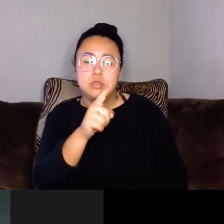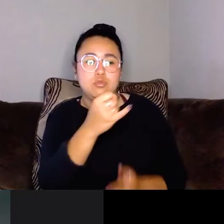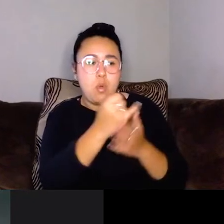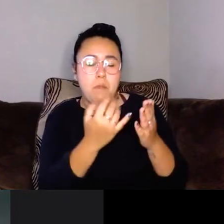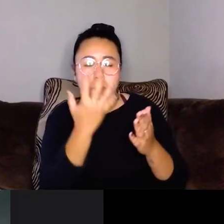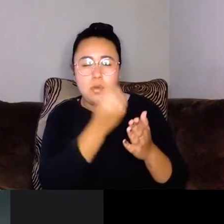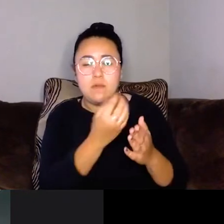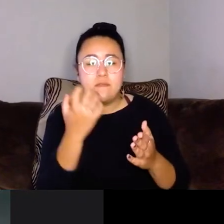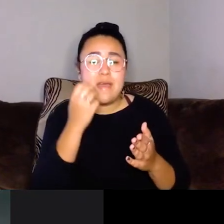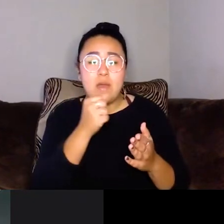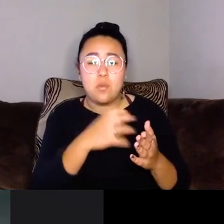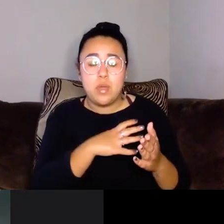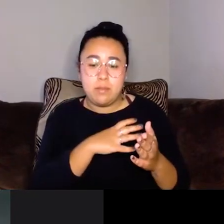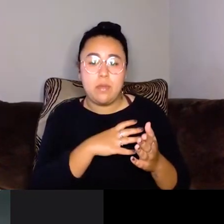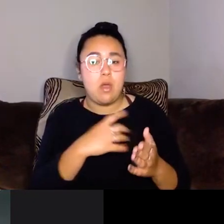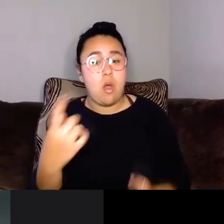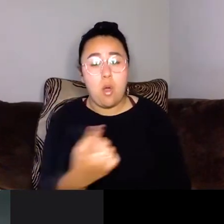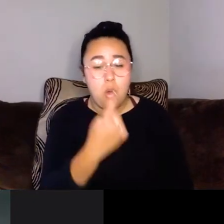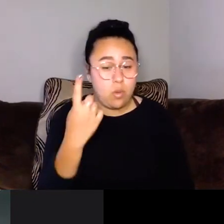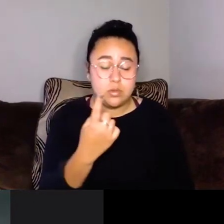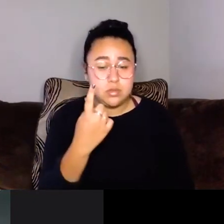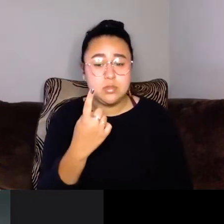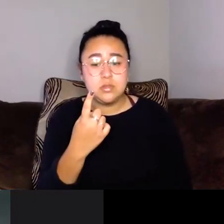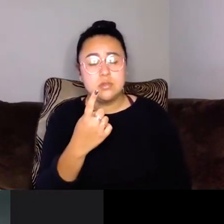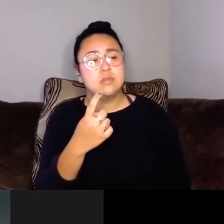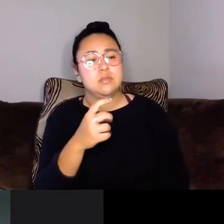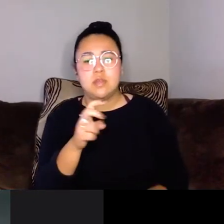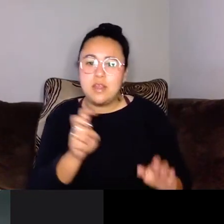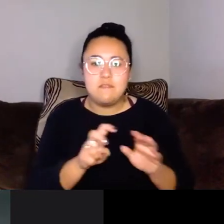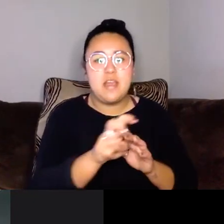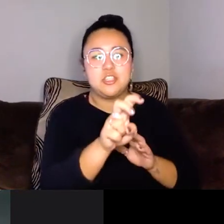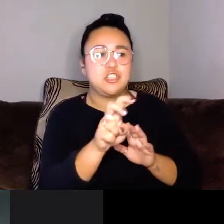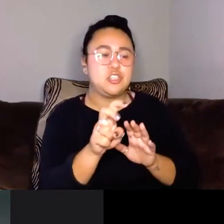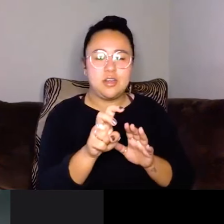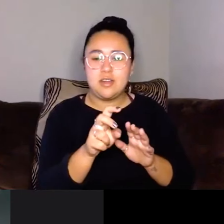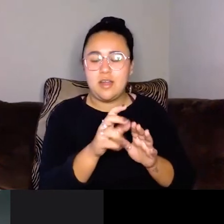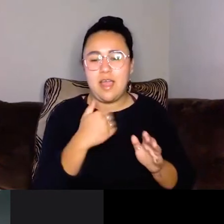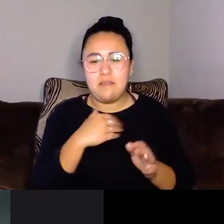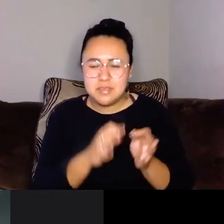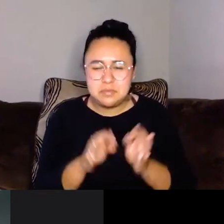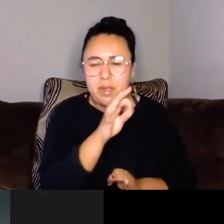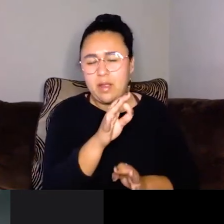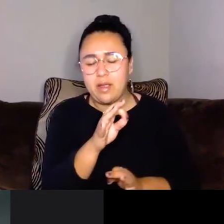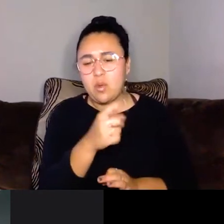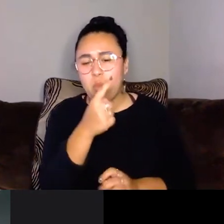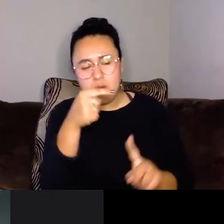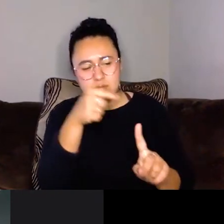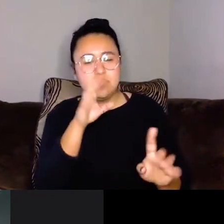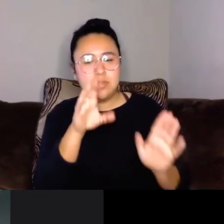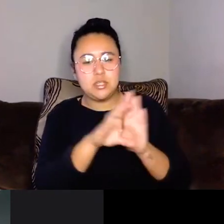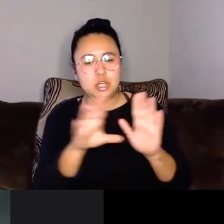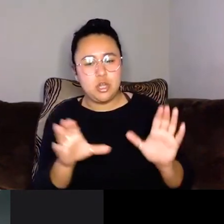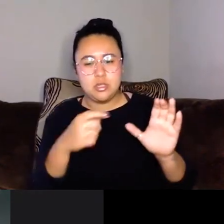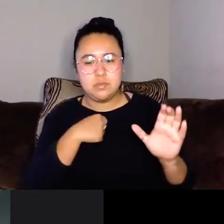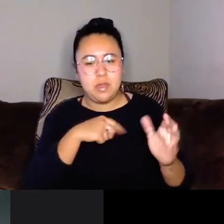women and they're always adventurous and spirited. The specific image that encouraged me